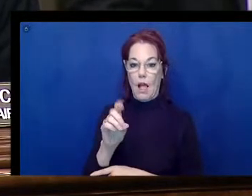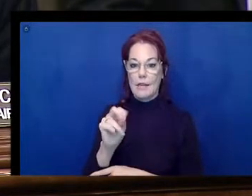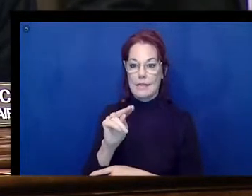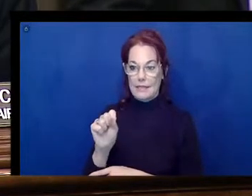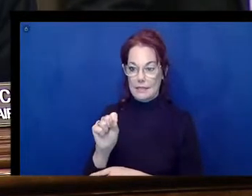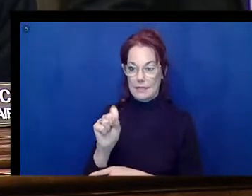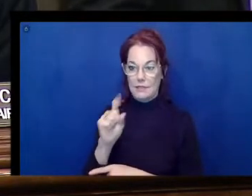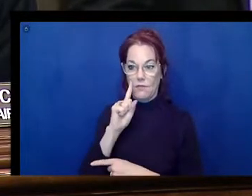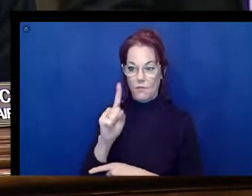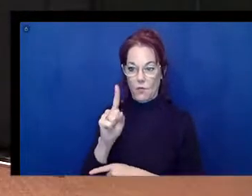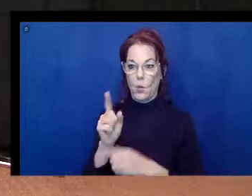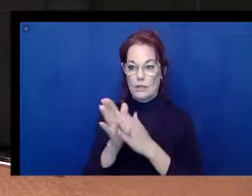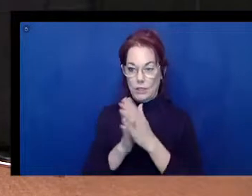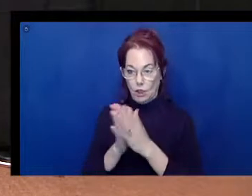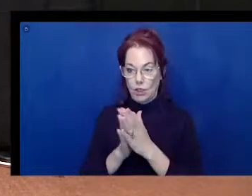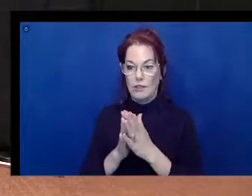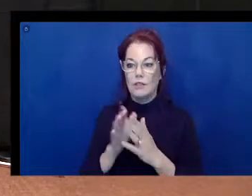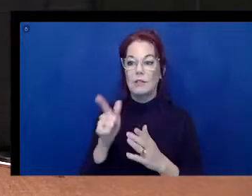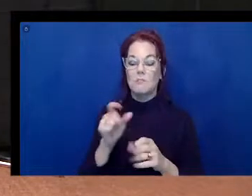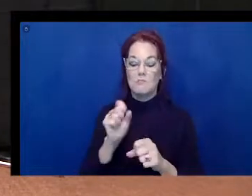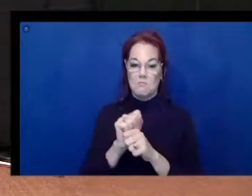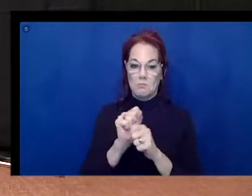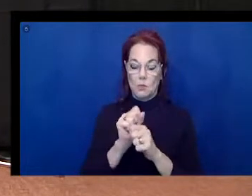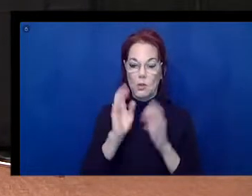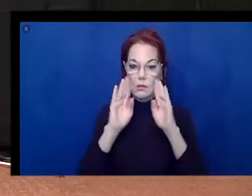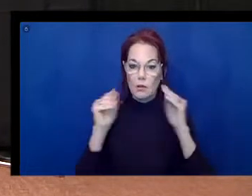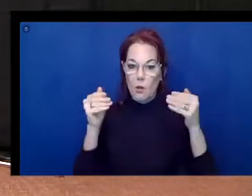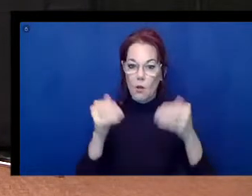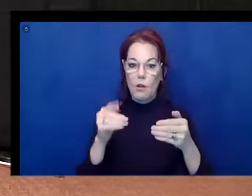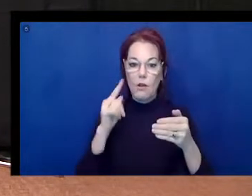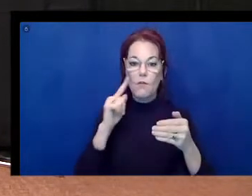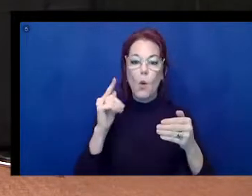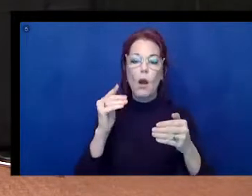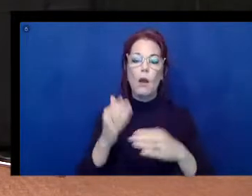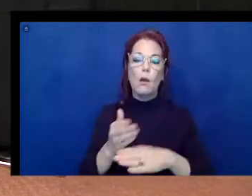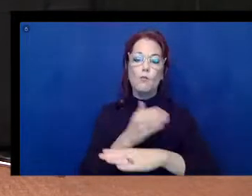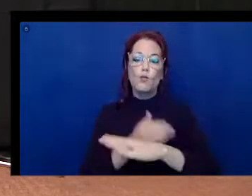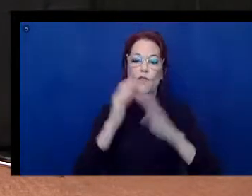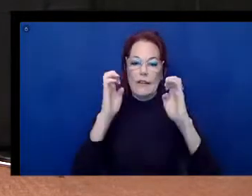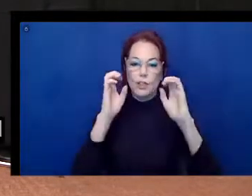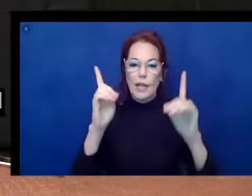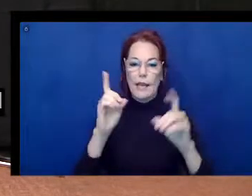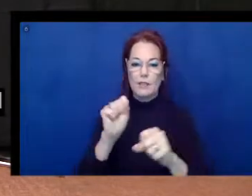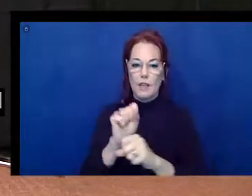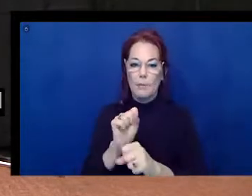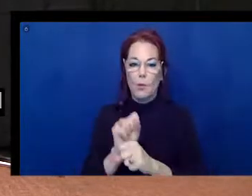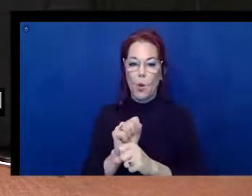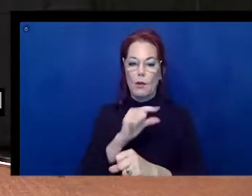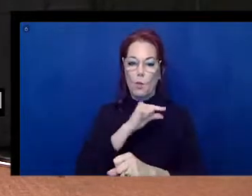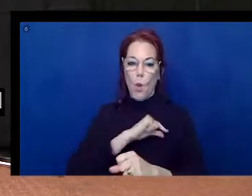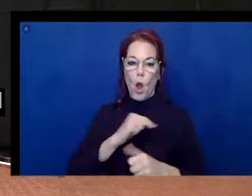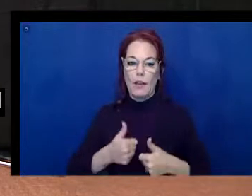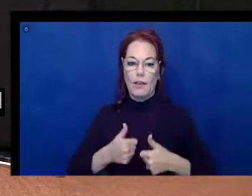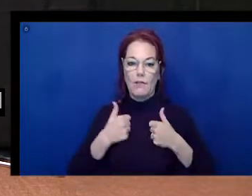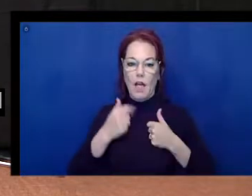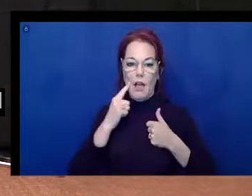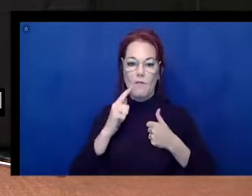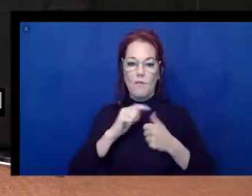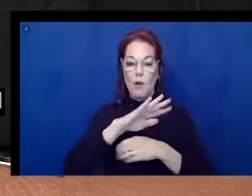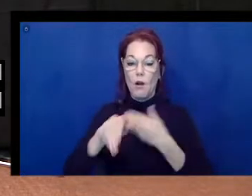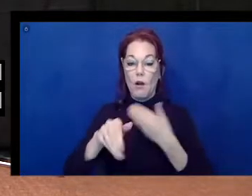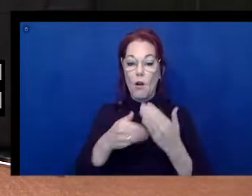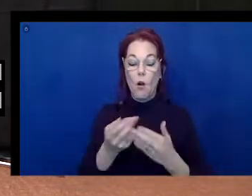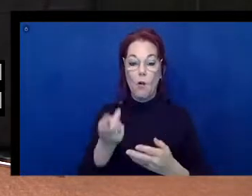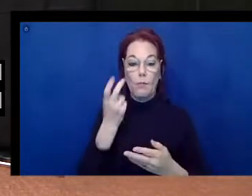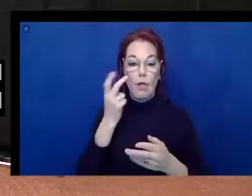development and implementation of projects that improve the education, employment, and quality of life of all blind people.